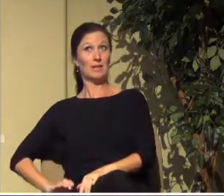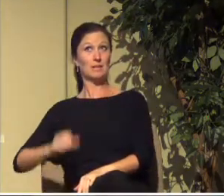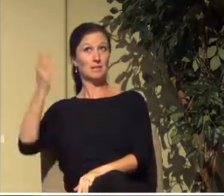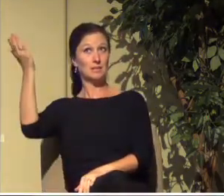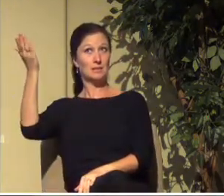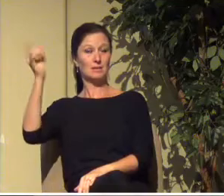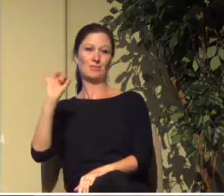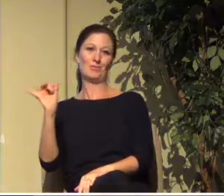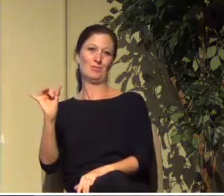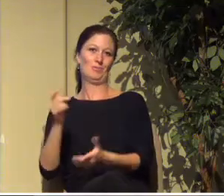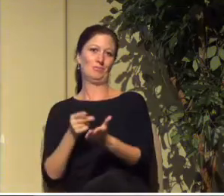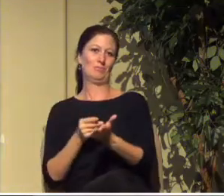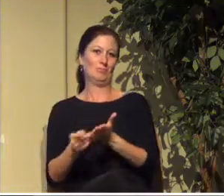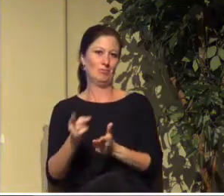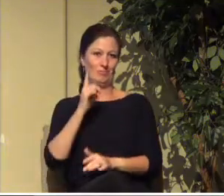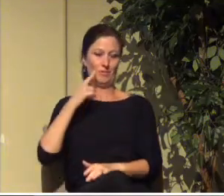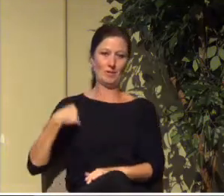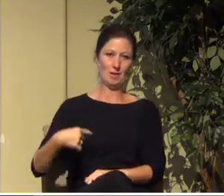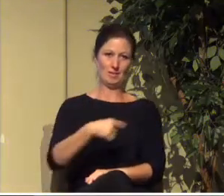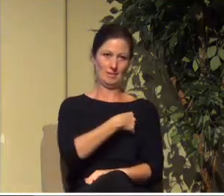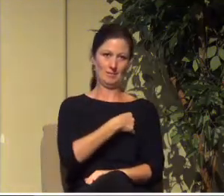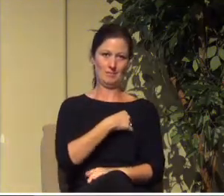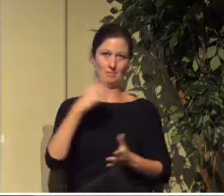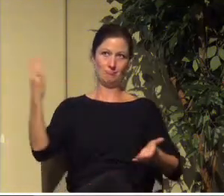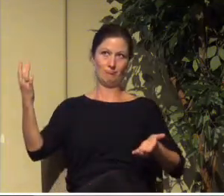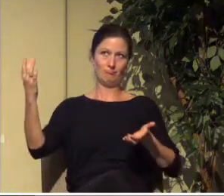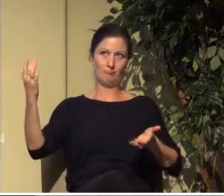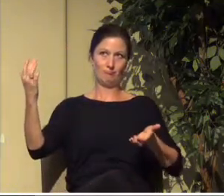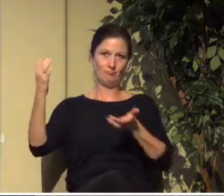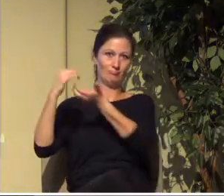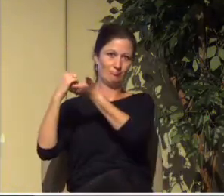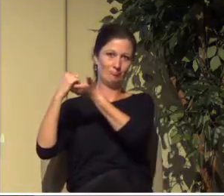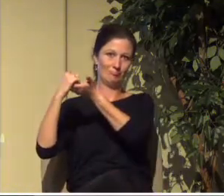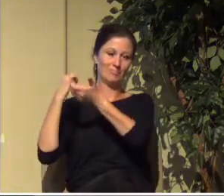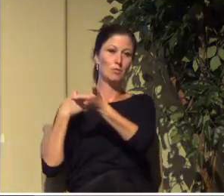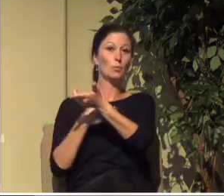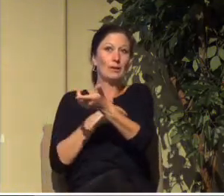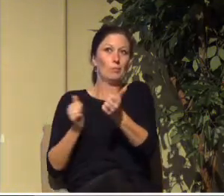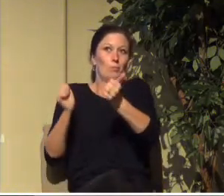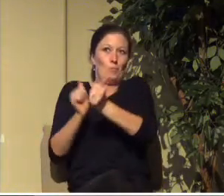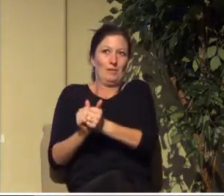us because we are in Christ. We are with him.